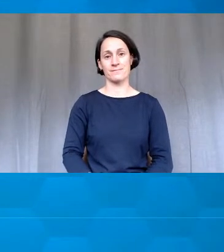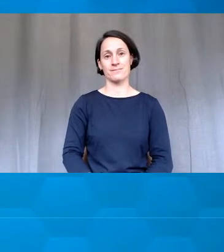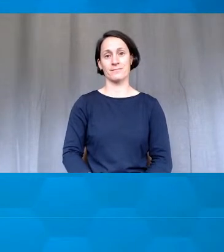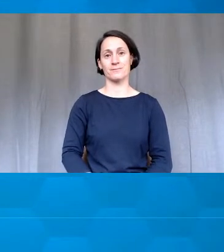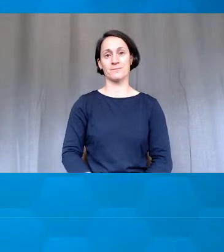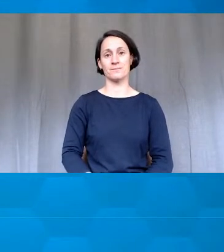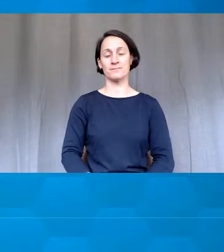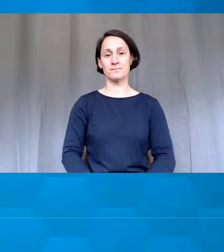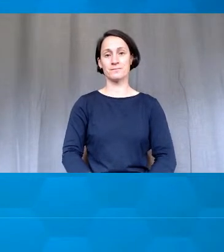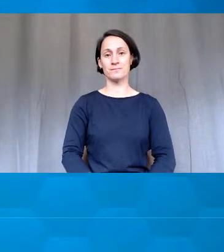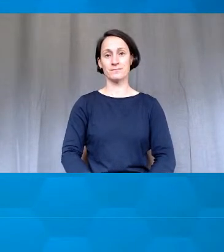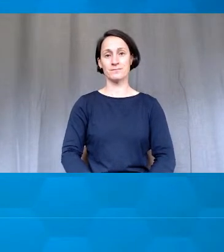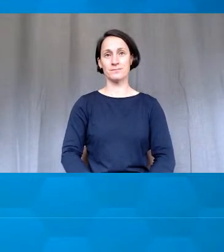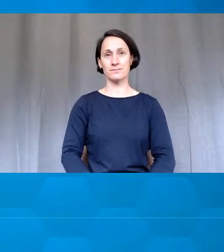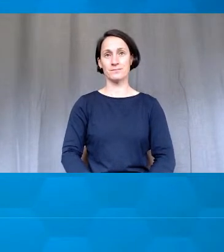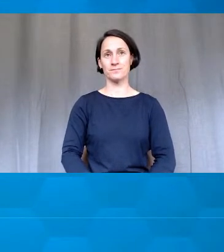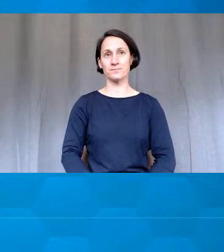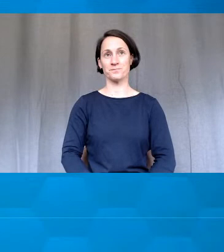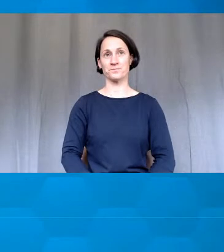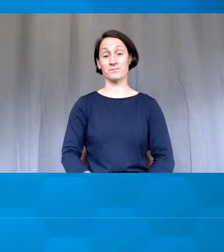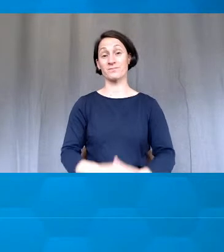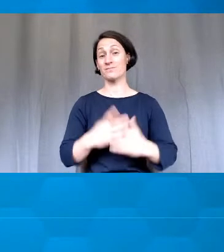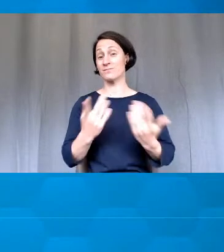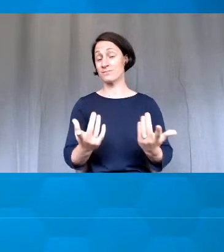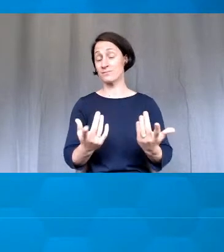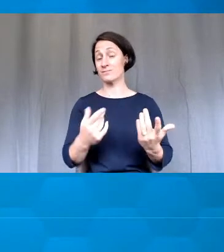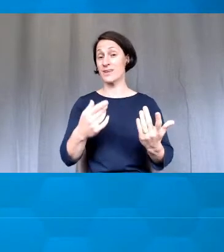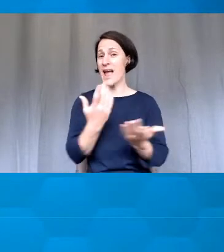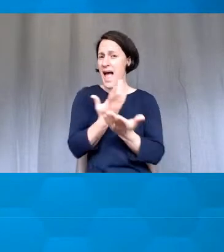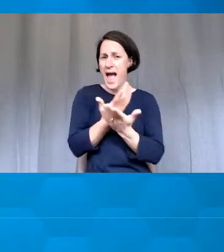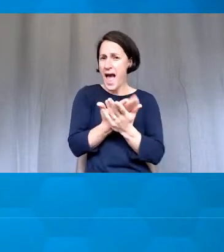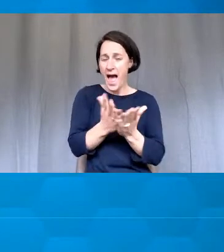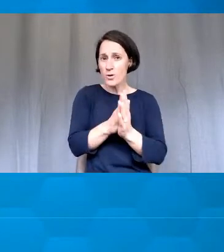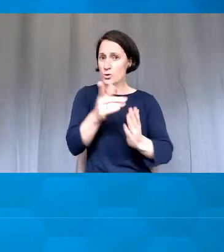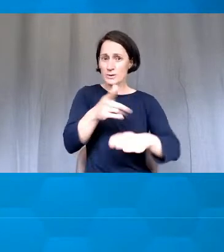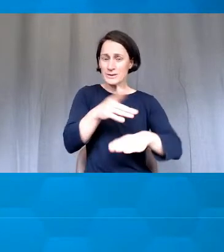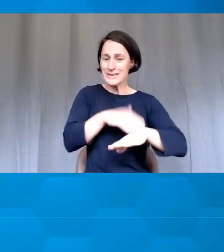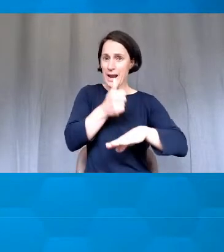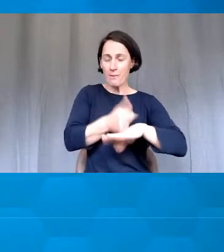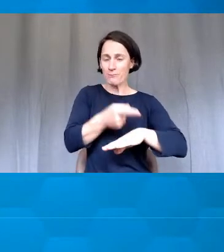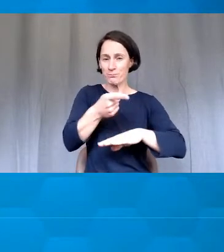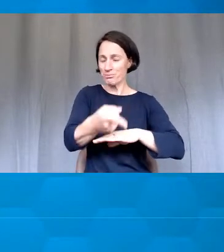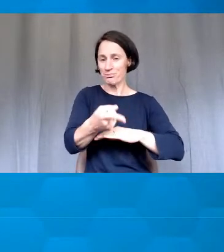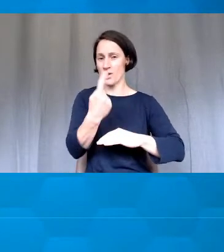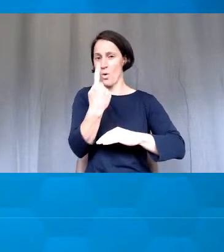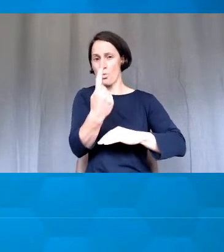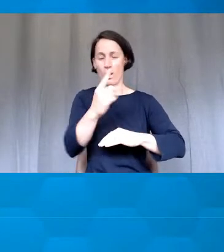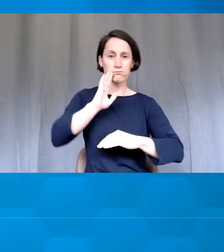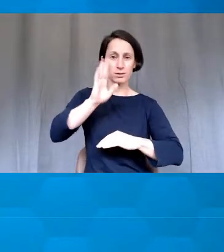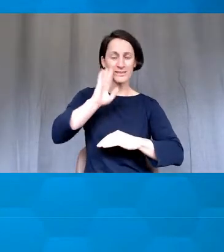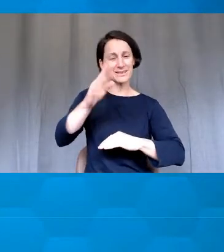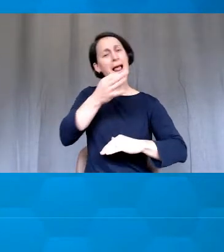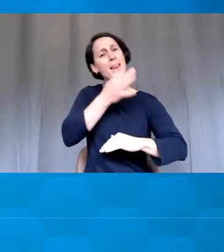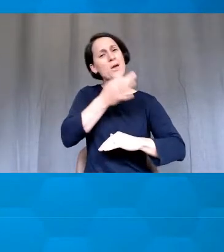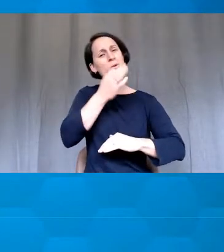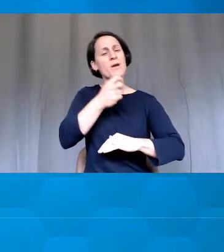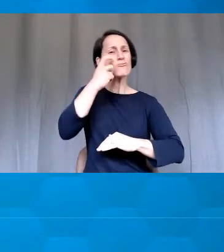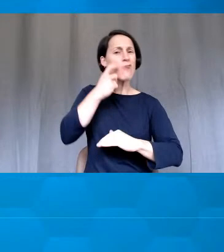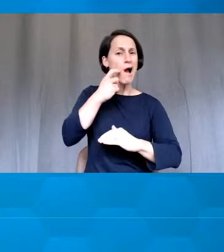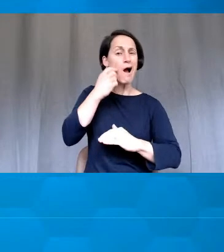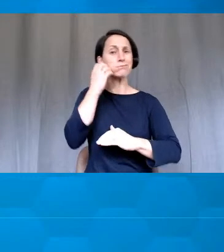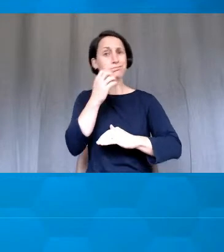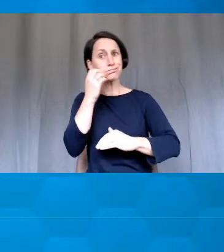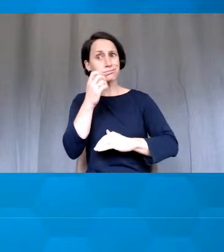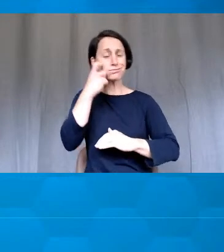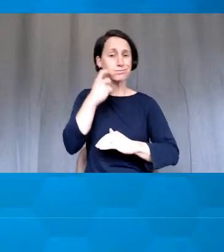Okay. So here's the interesting thing about how you run all these things together. And, look, this did take some trial and error when I was trying to work